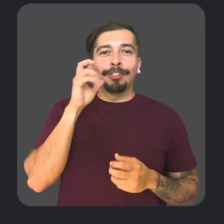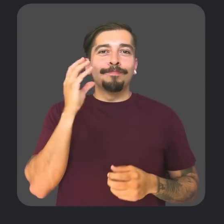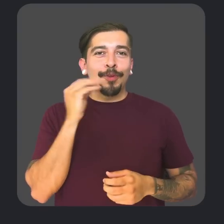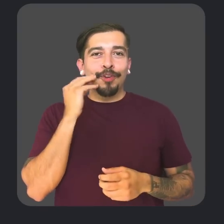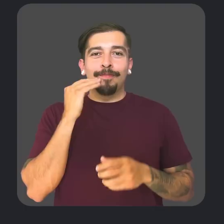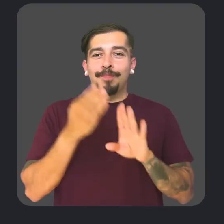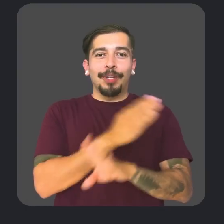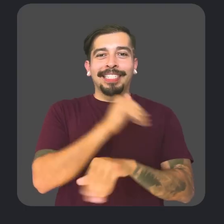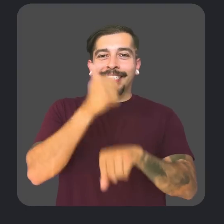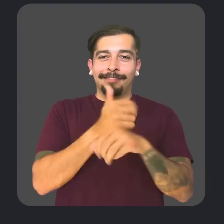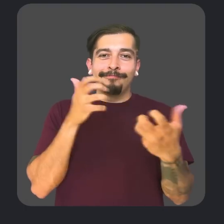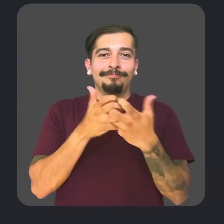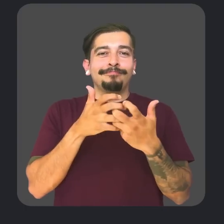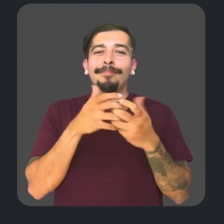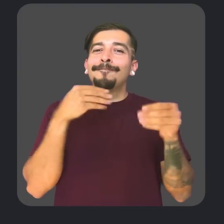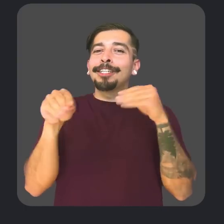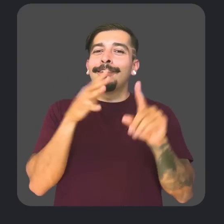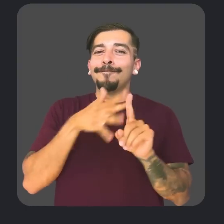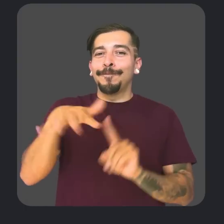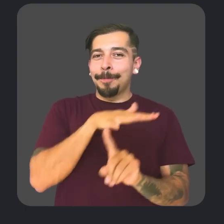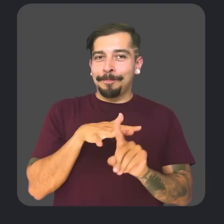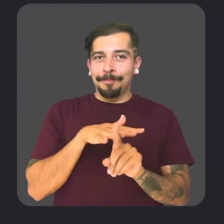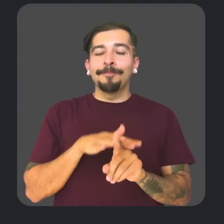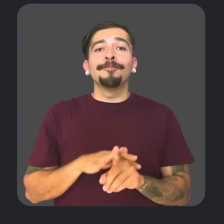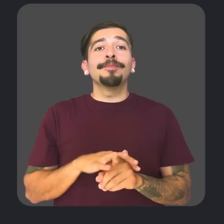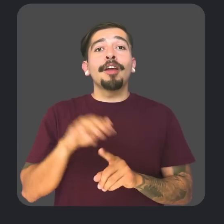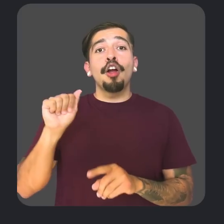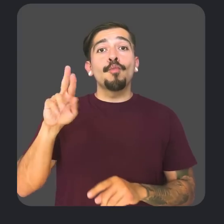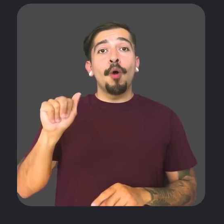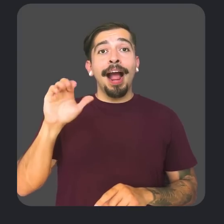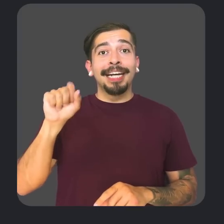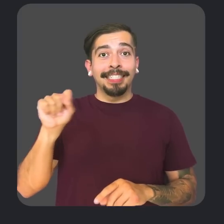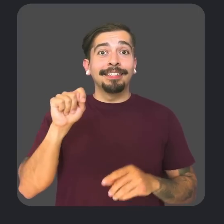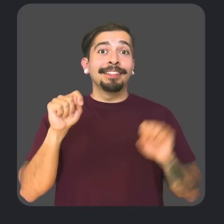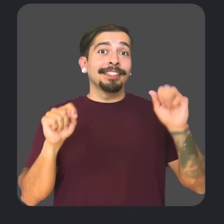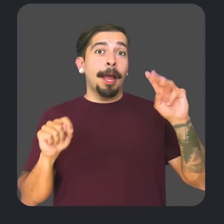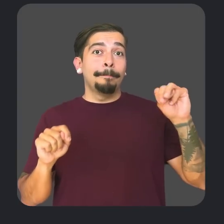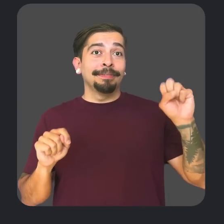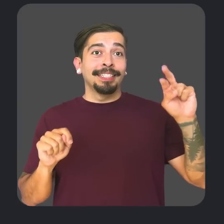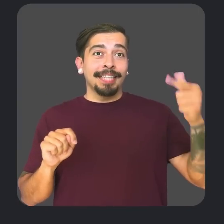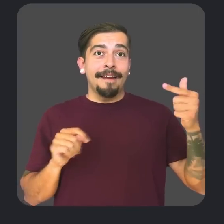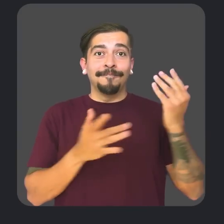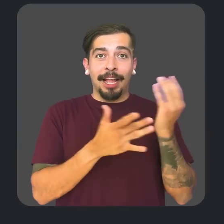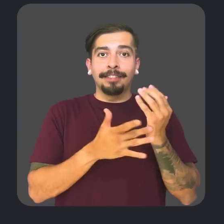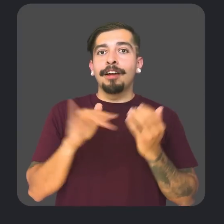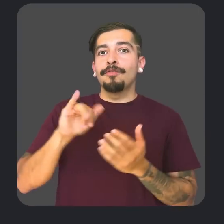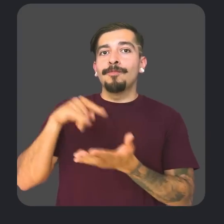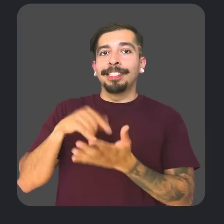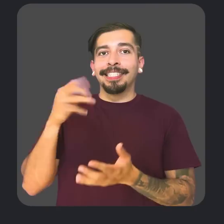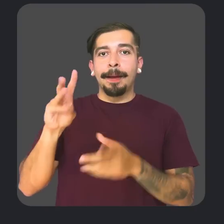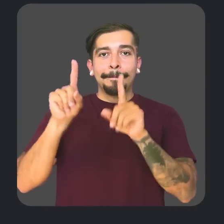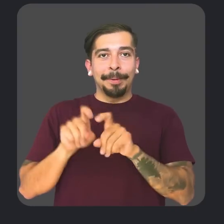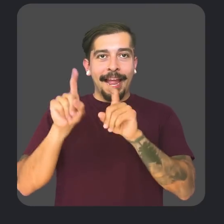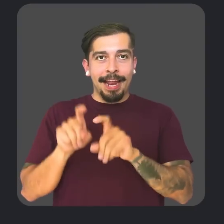for whatever environment they're in. And with AuraCast, currently on Samsung devices and in beta on Android 16, people